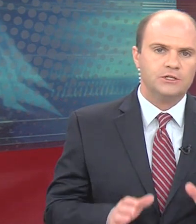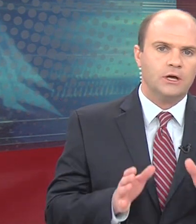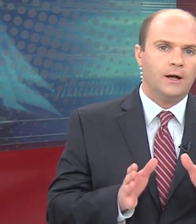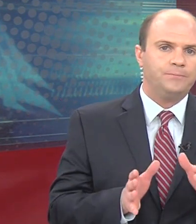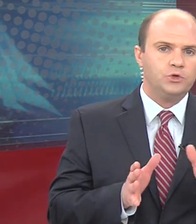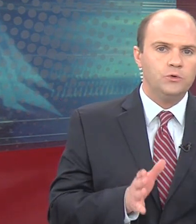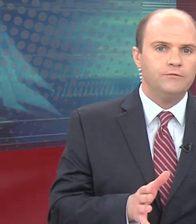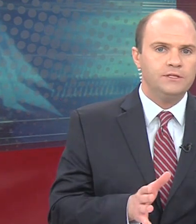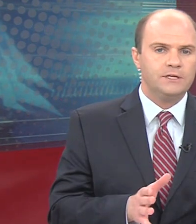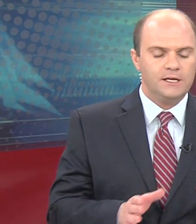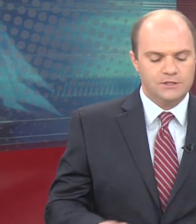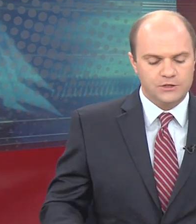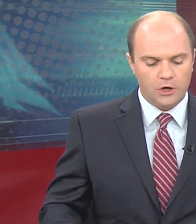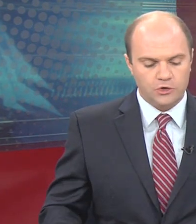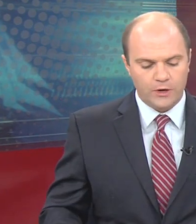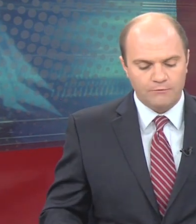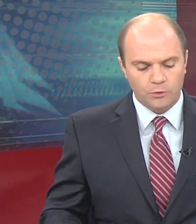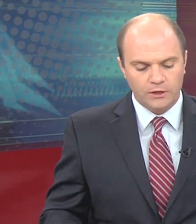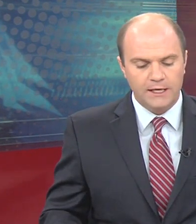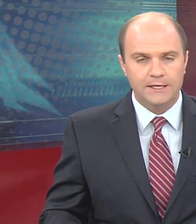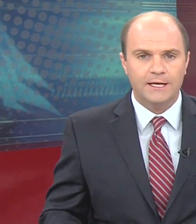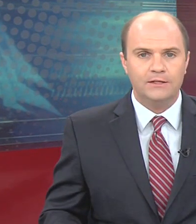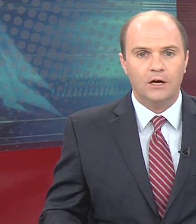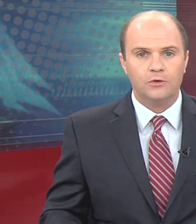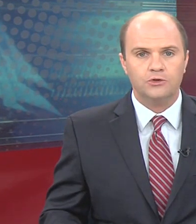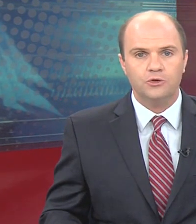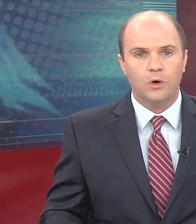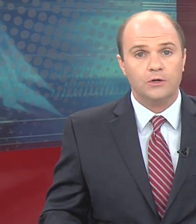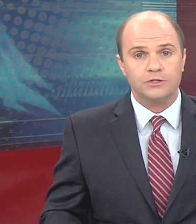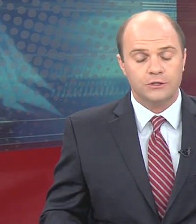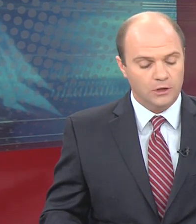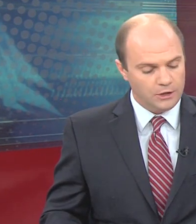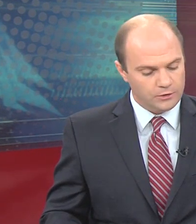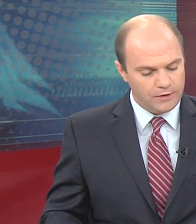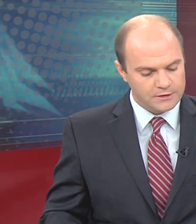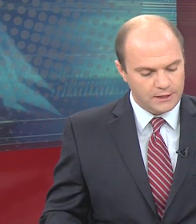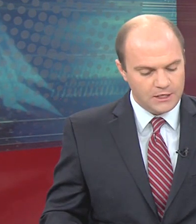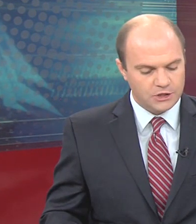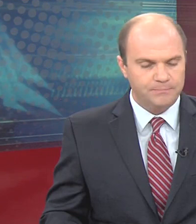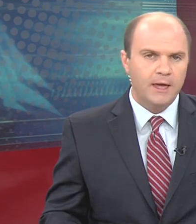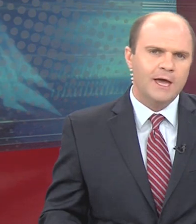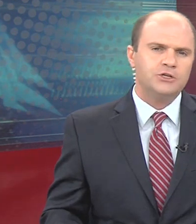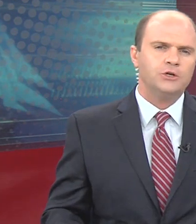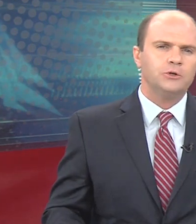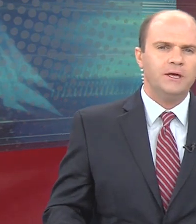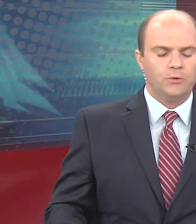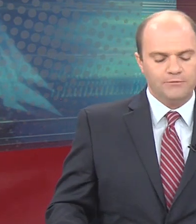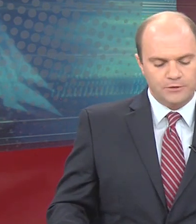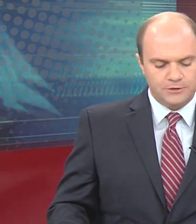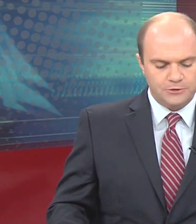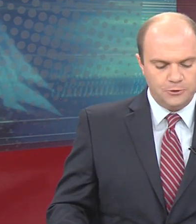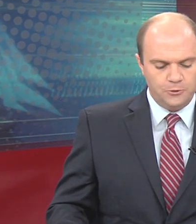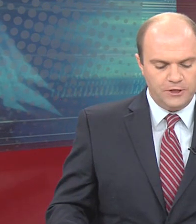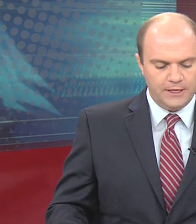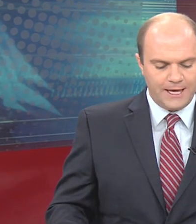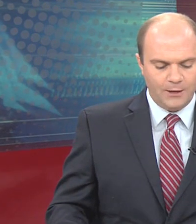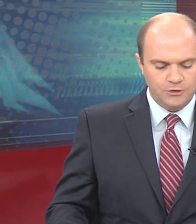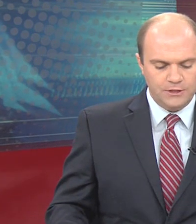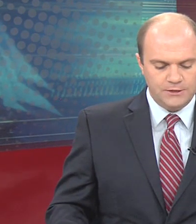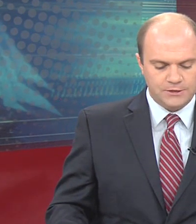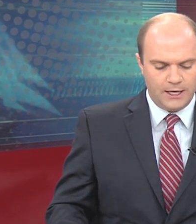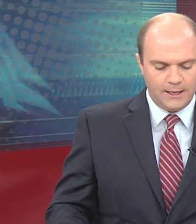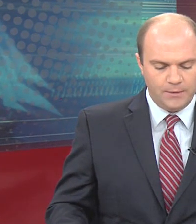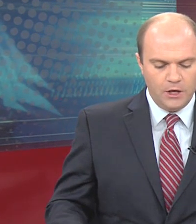mentioned that two of these cases are travel related and the other two are still under investigation. And she also made reference to the